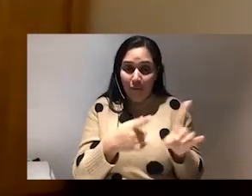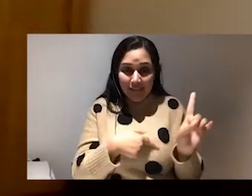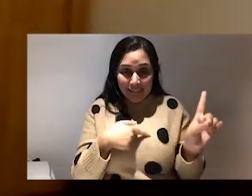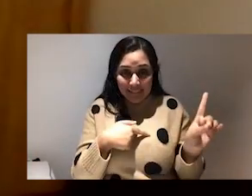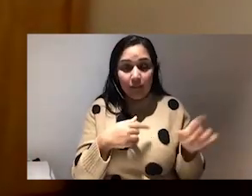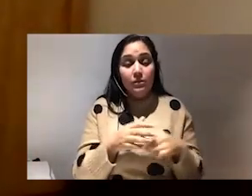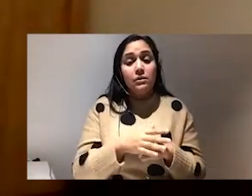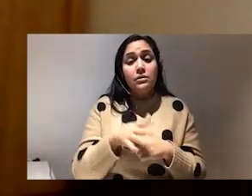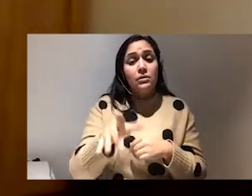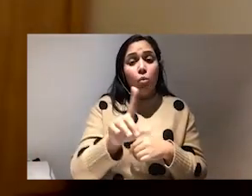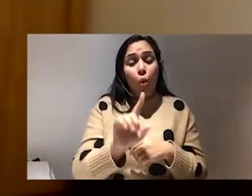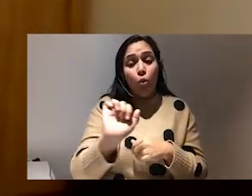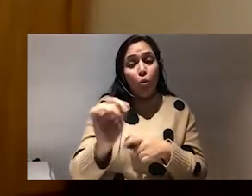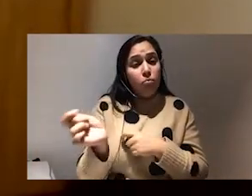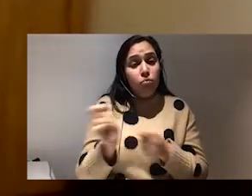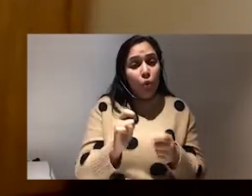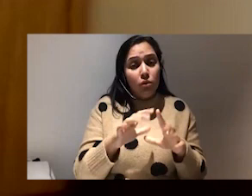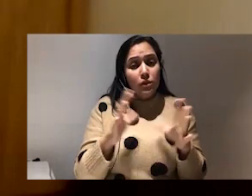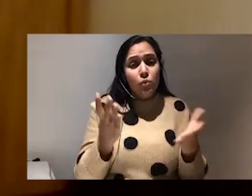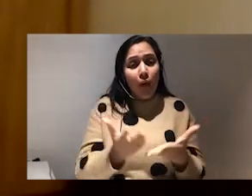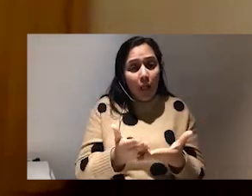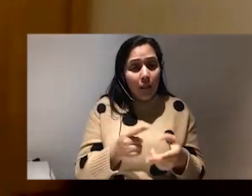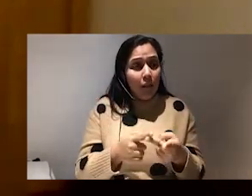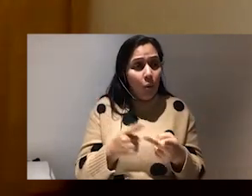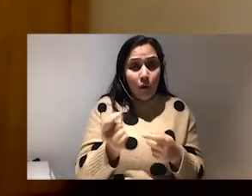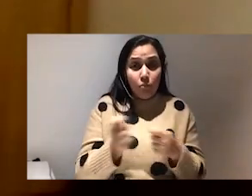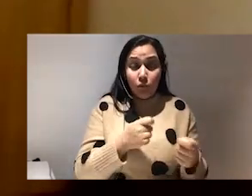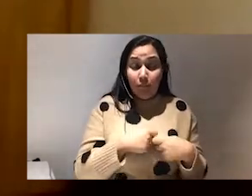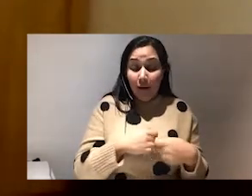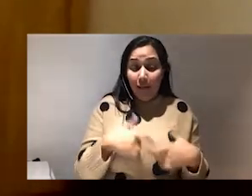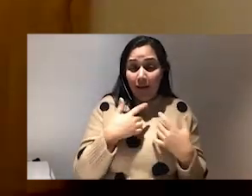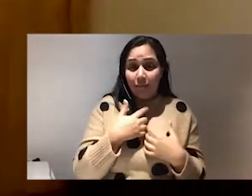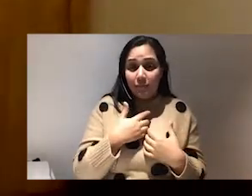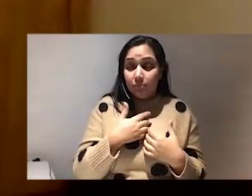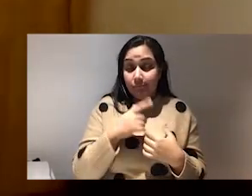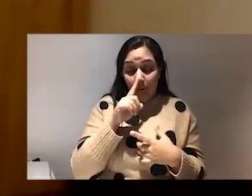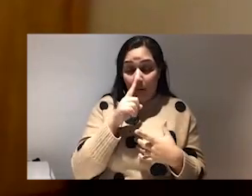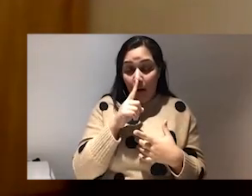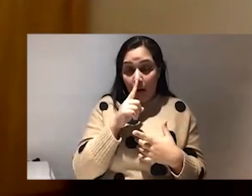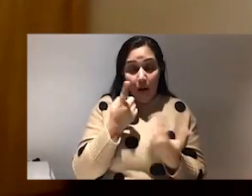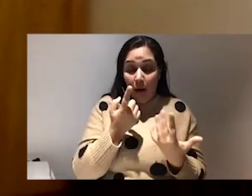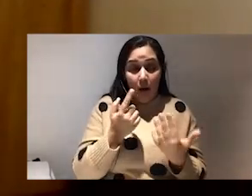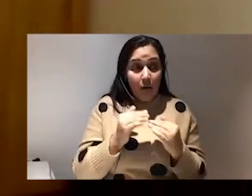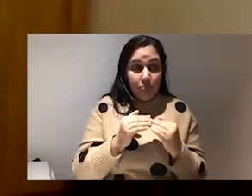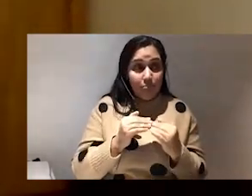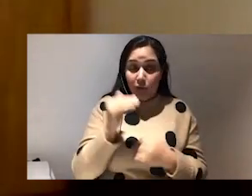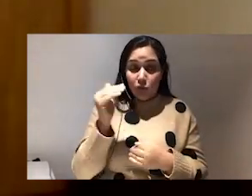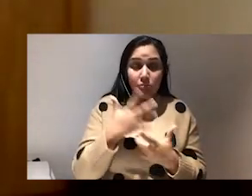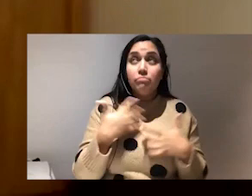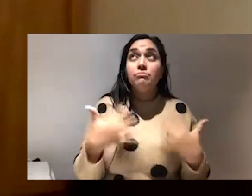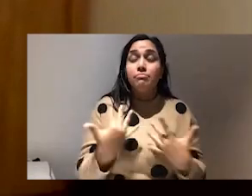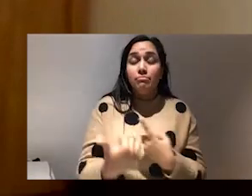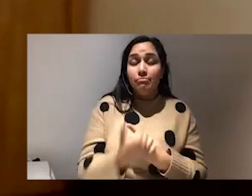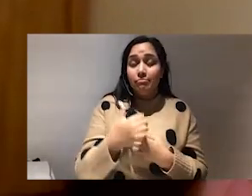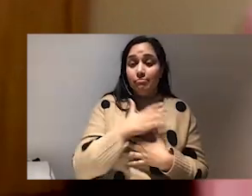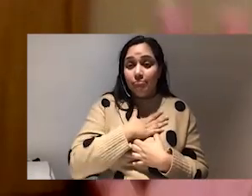And what you have brought to the world since I've known you and what you have brought to my life has been immeasurable, right? And Shay and I met in the summer of